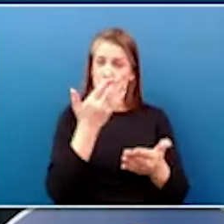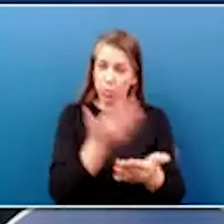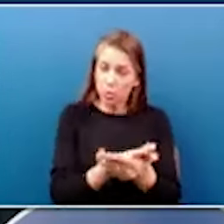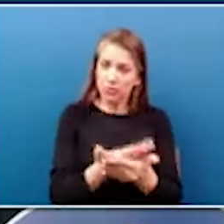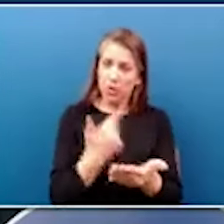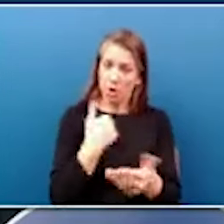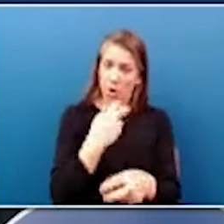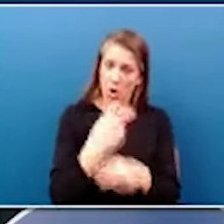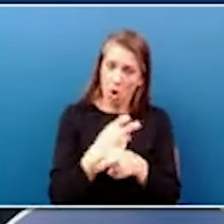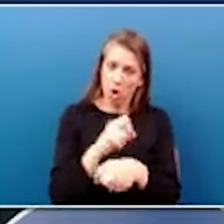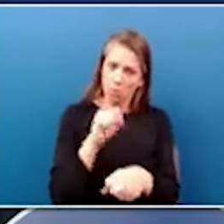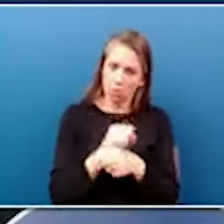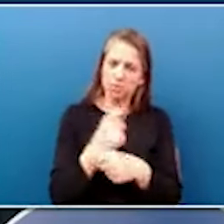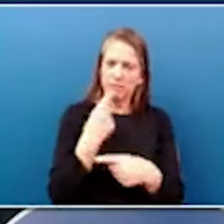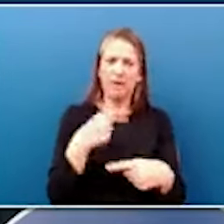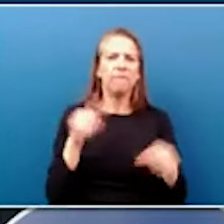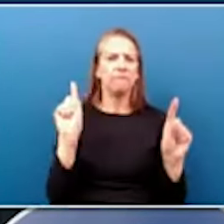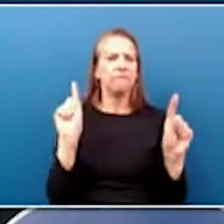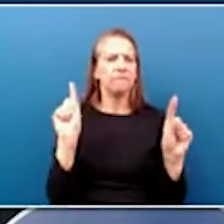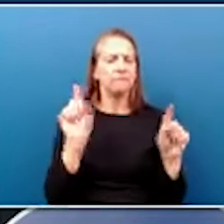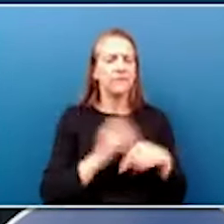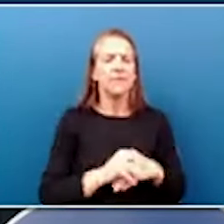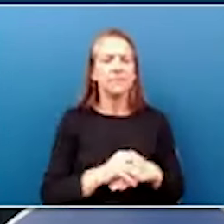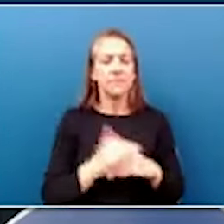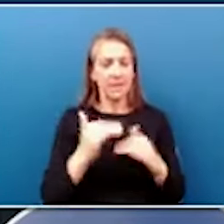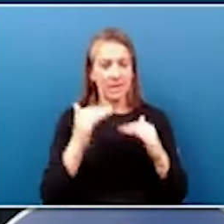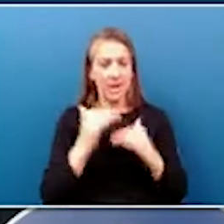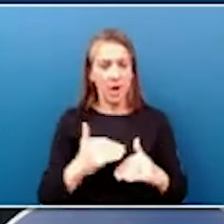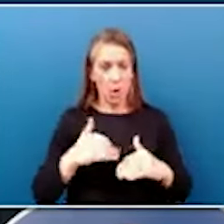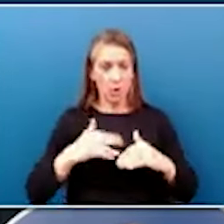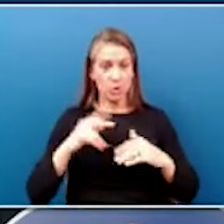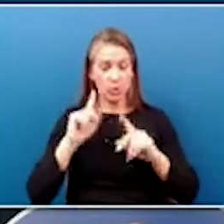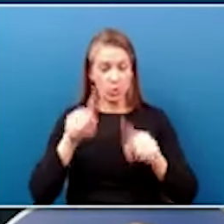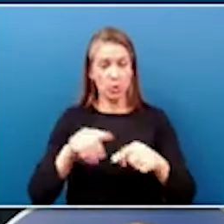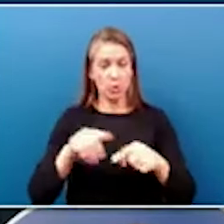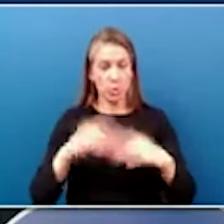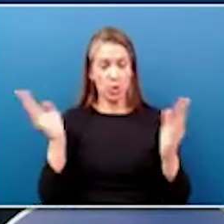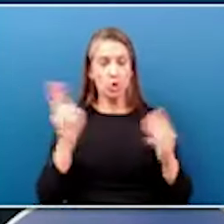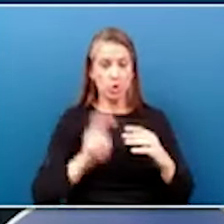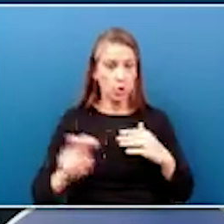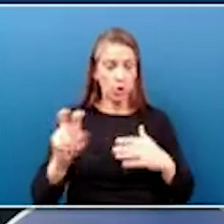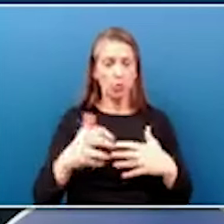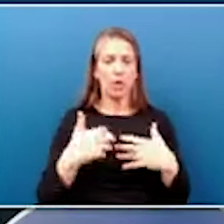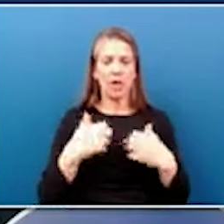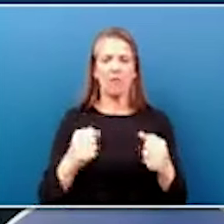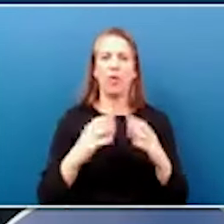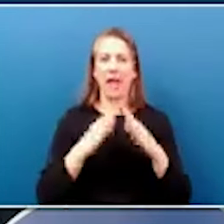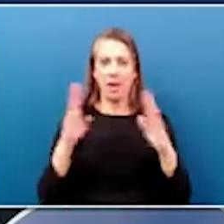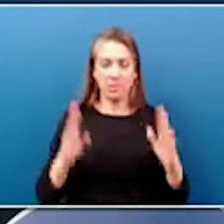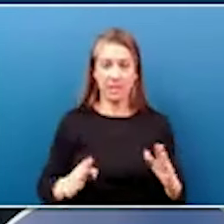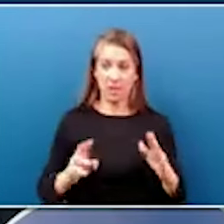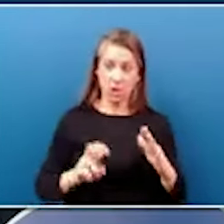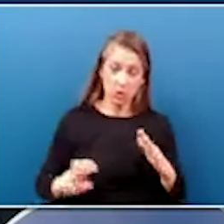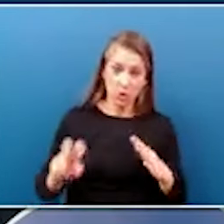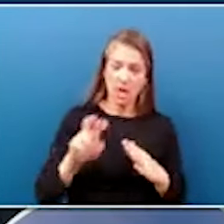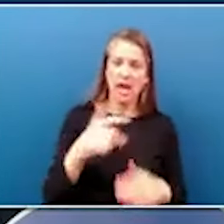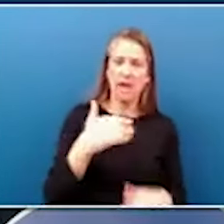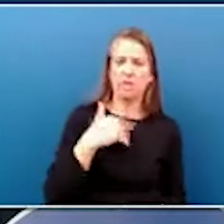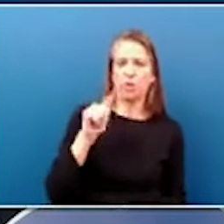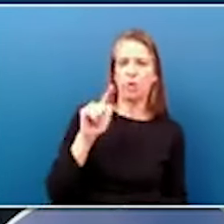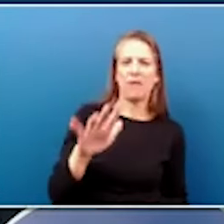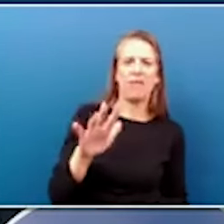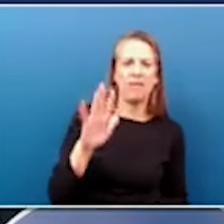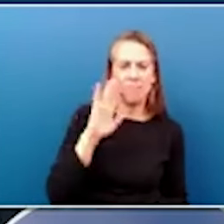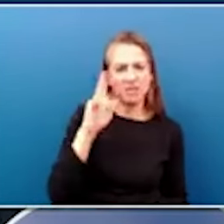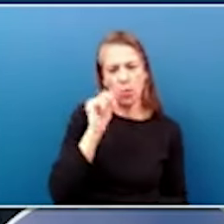paying off. Next, I attended the grand opening of the Journey Recovery Housing. The Journey offers 25 beds for women recovering